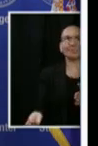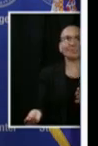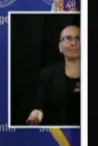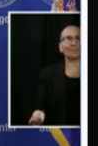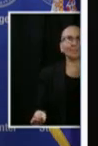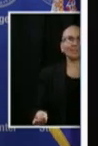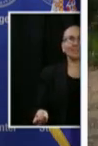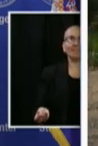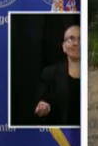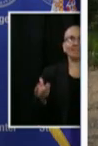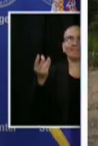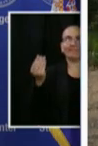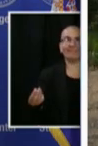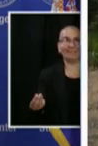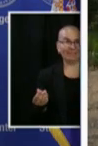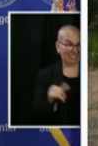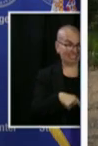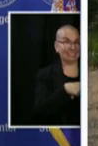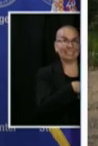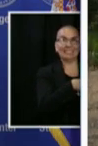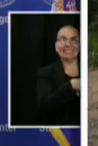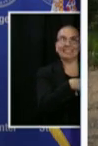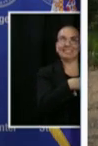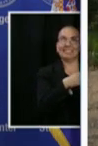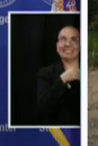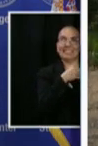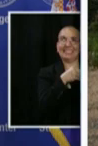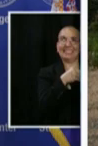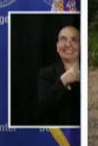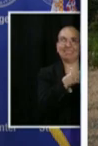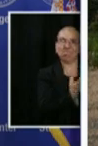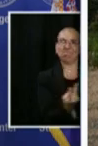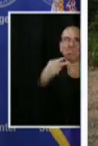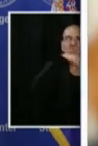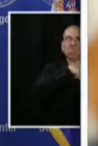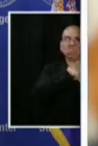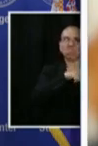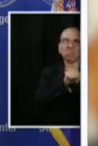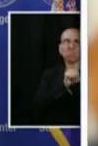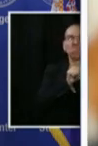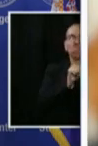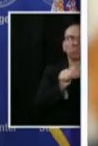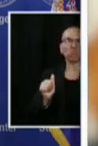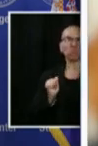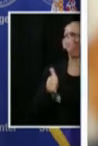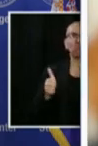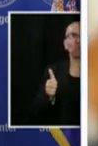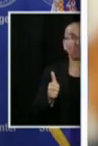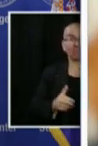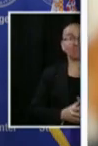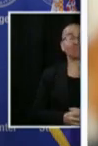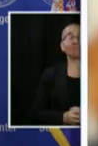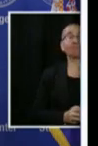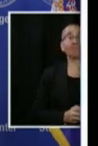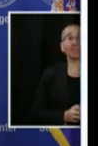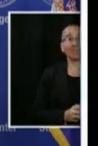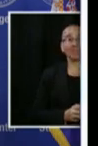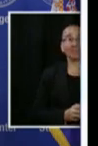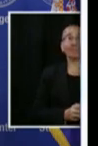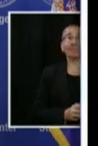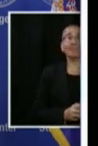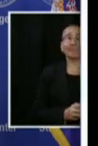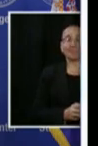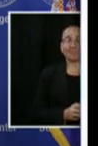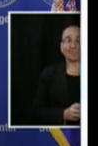communities that have always been there put their voices forward. So that will be in conjunction of making sure, as we said yesterday, the idea